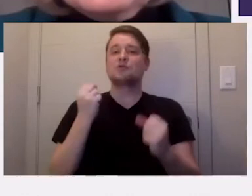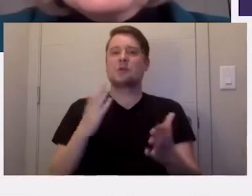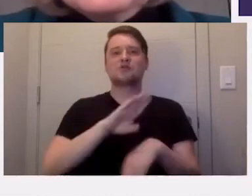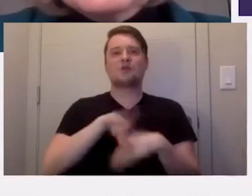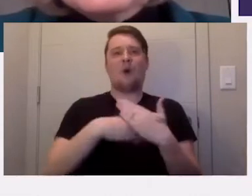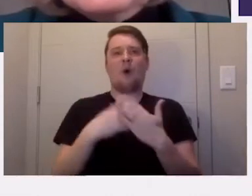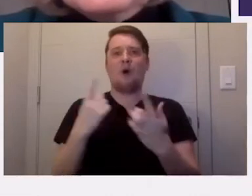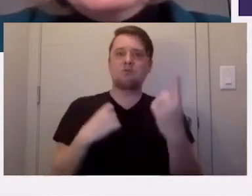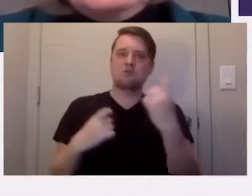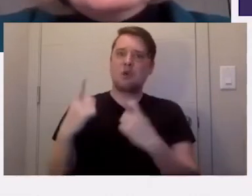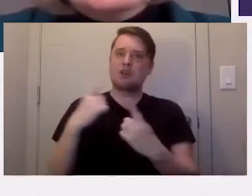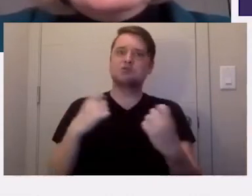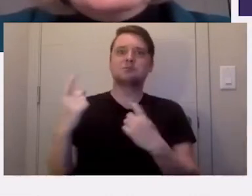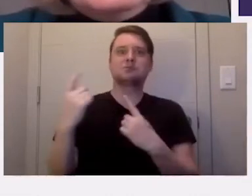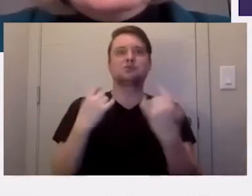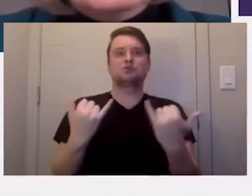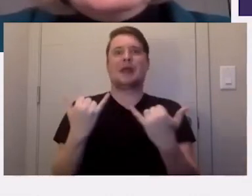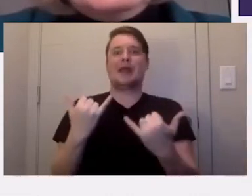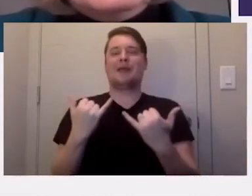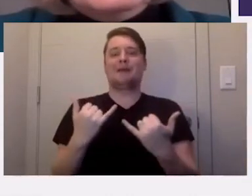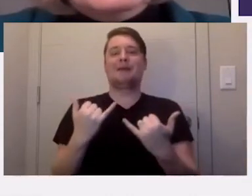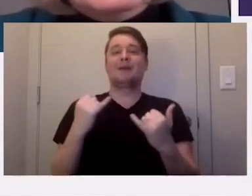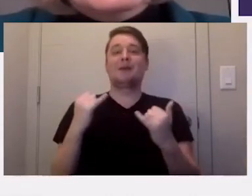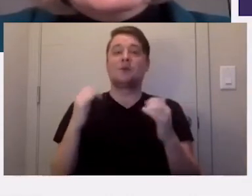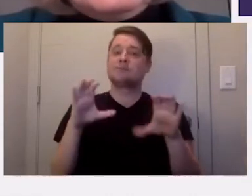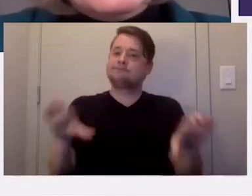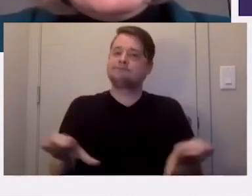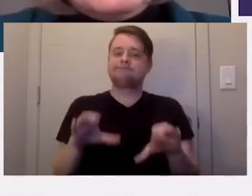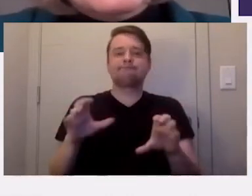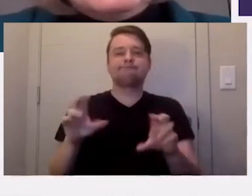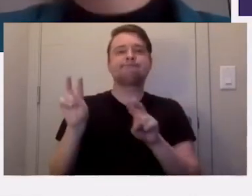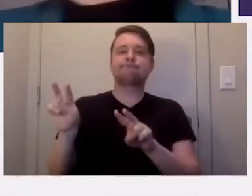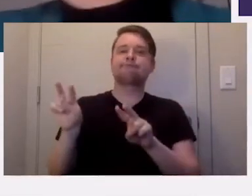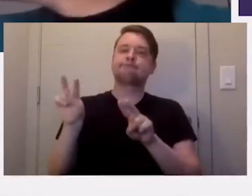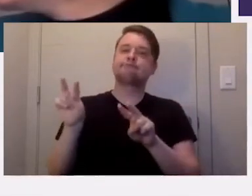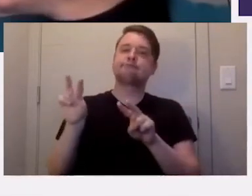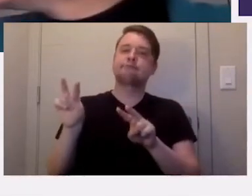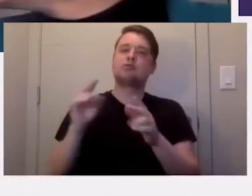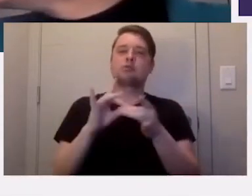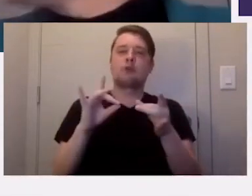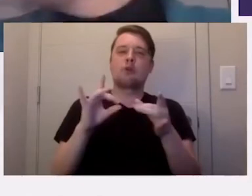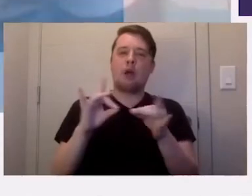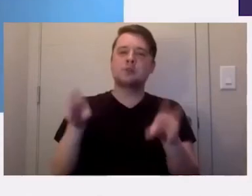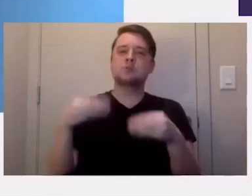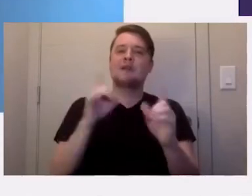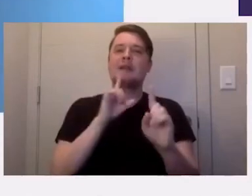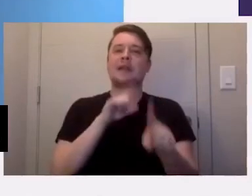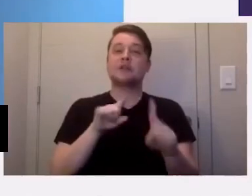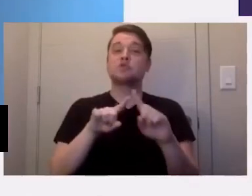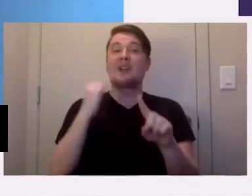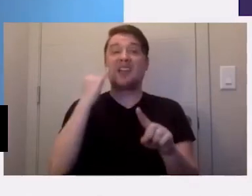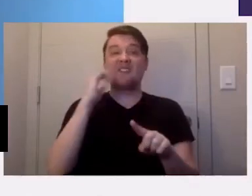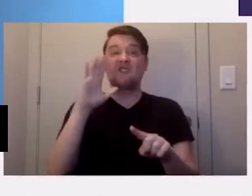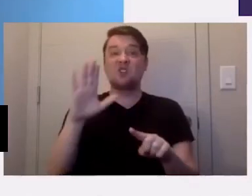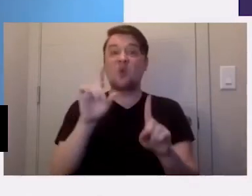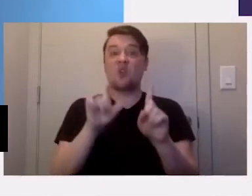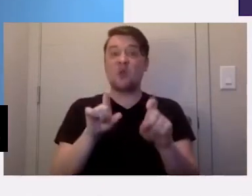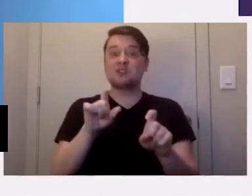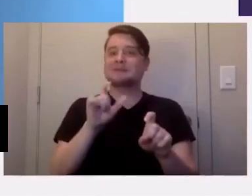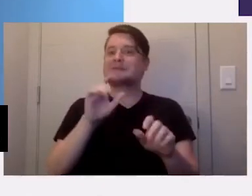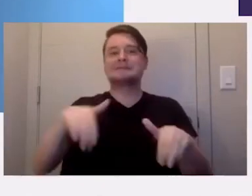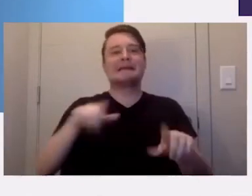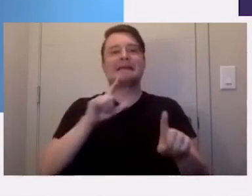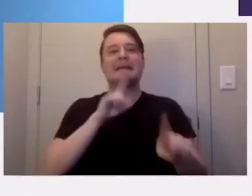questions that we've received today. We've been actively monitoring the comments and providing answers. But if your question was not answered,